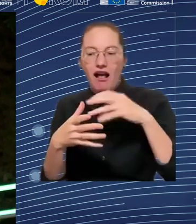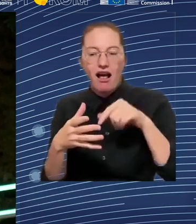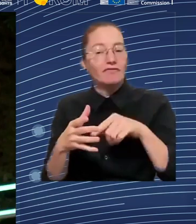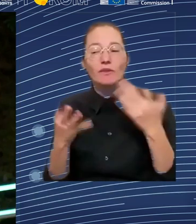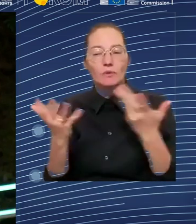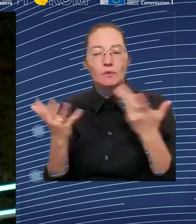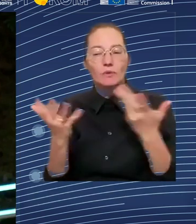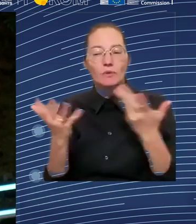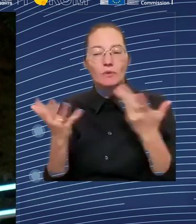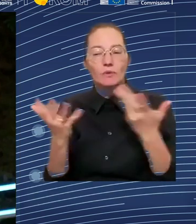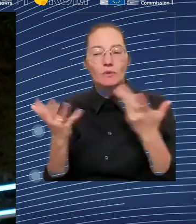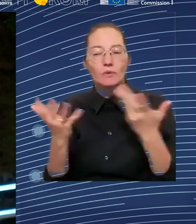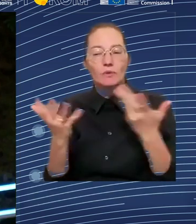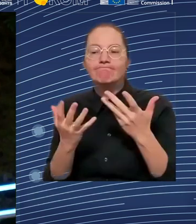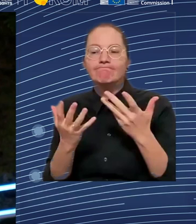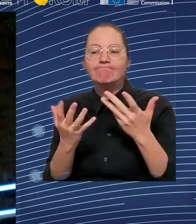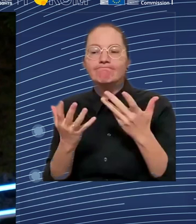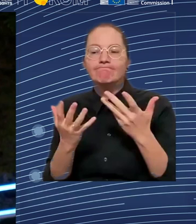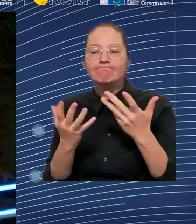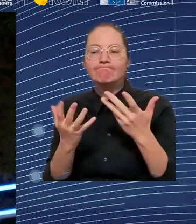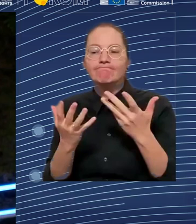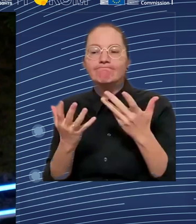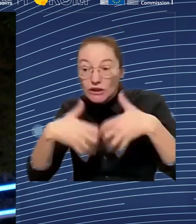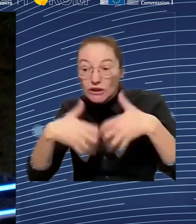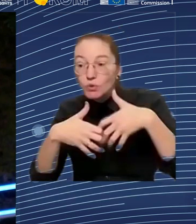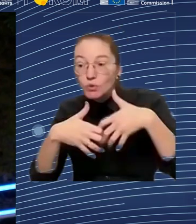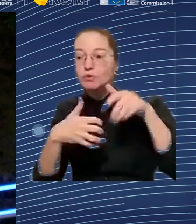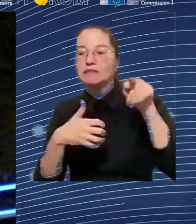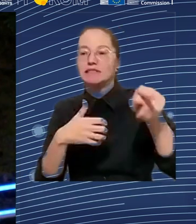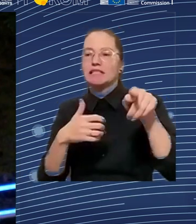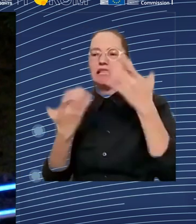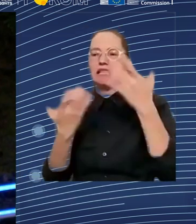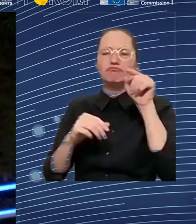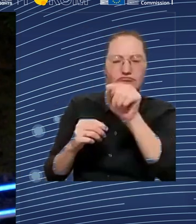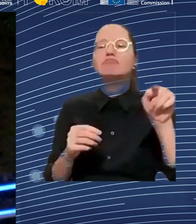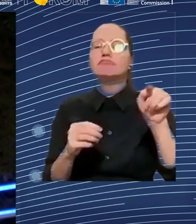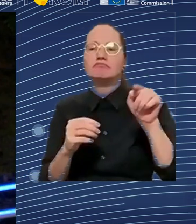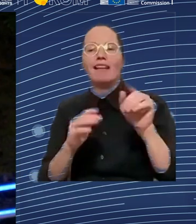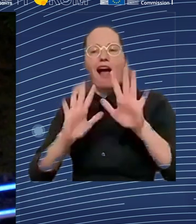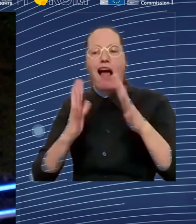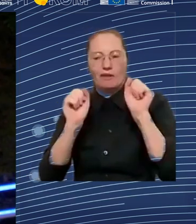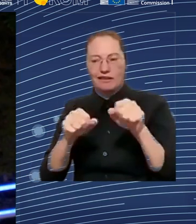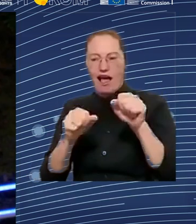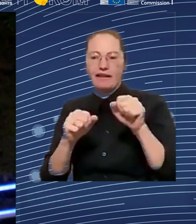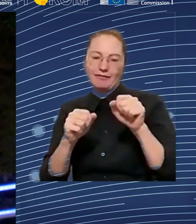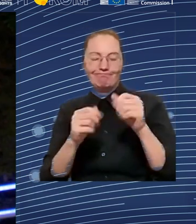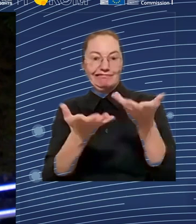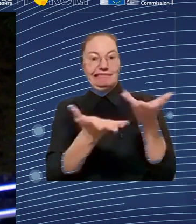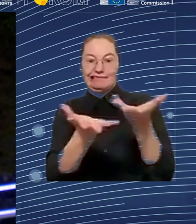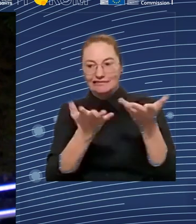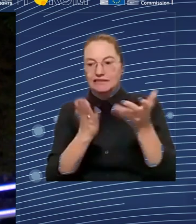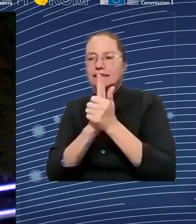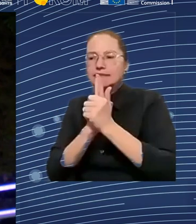often, but also, of course, to the recovery from the pandemic. So we see an increased demand for even